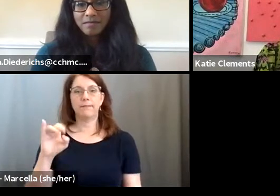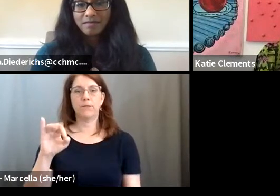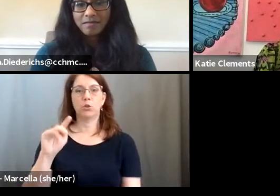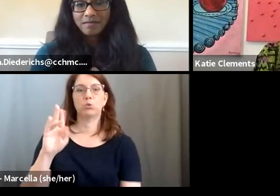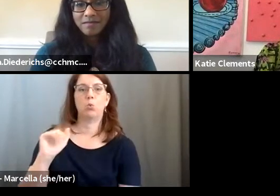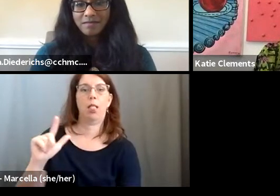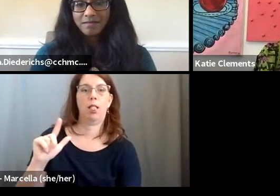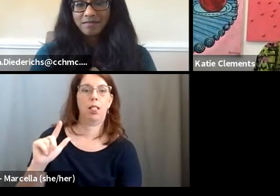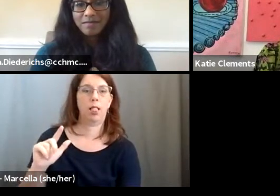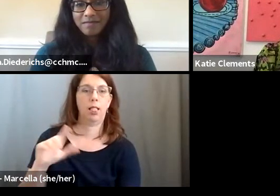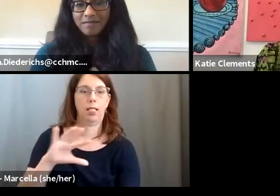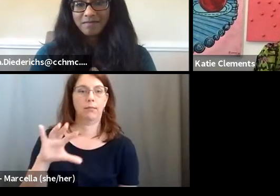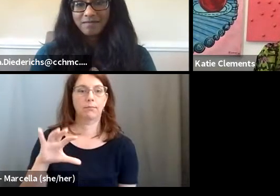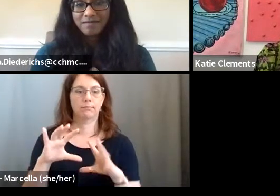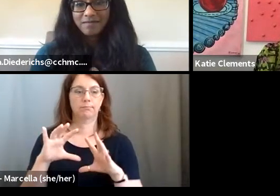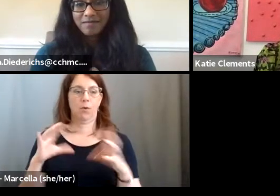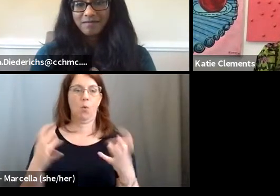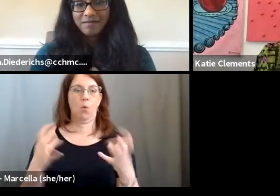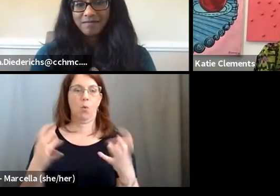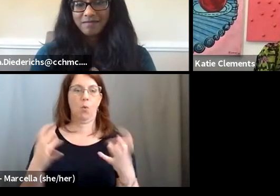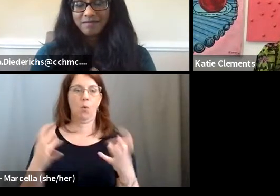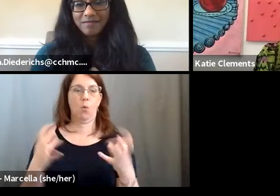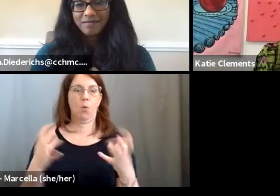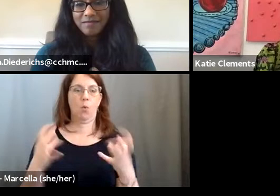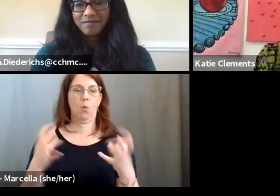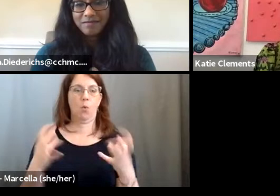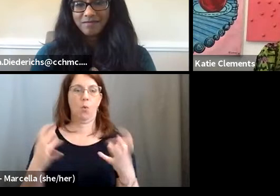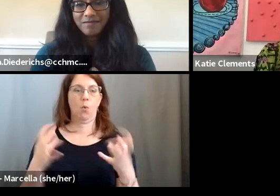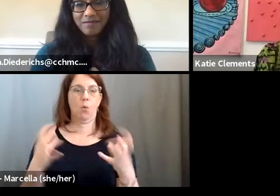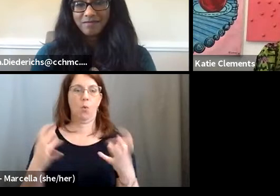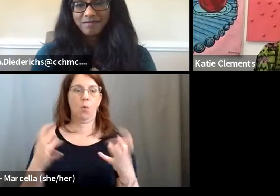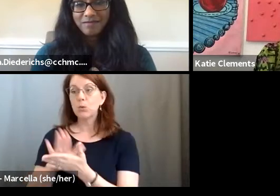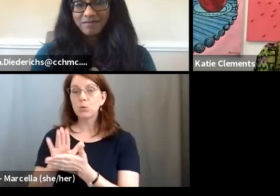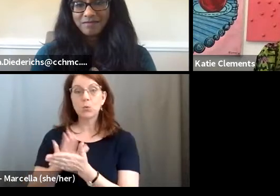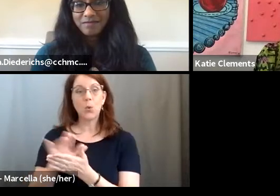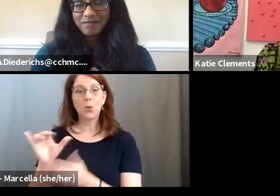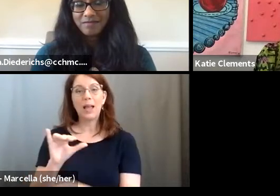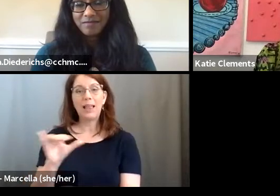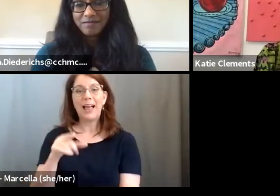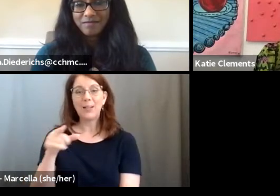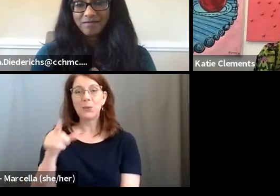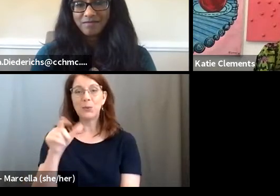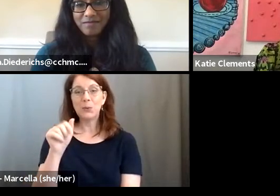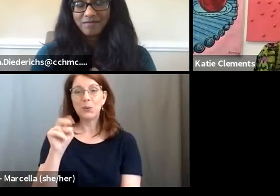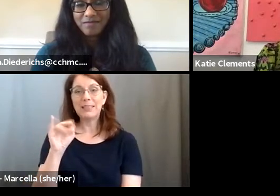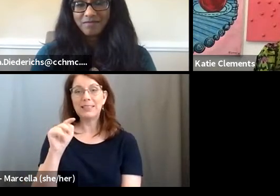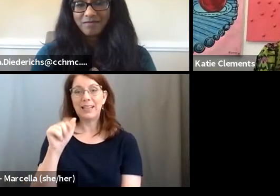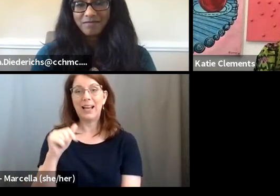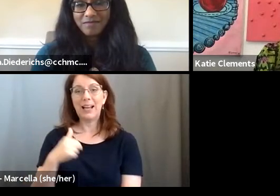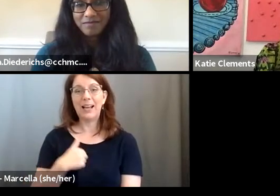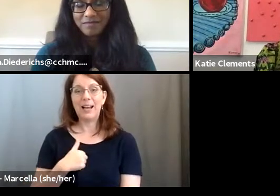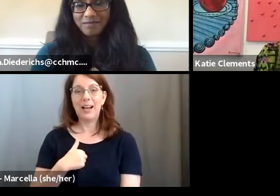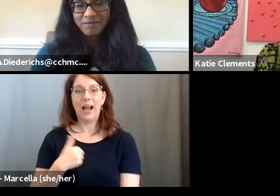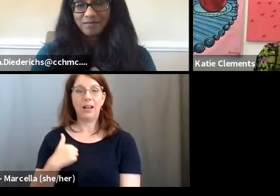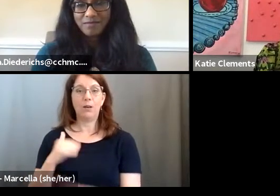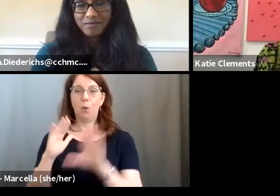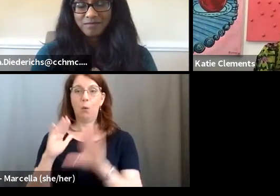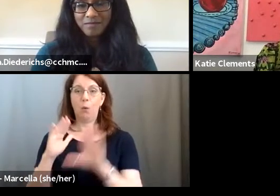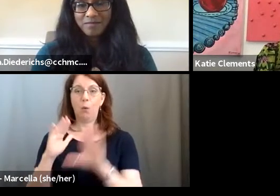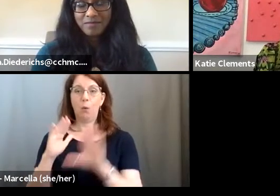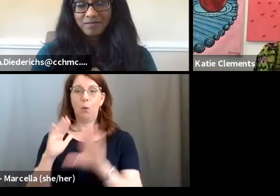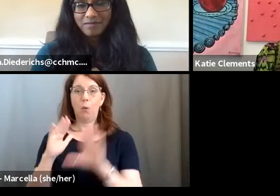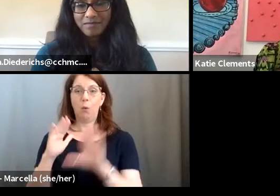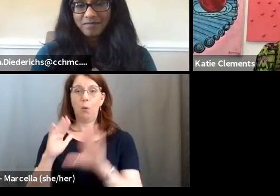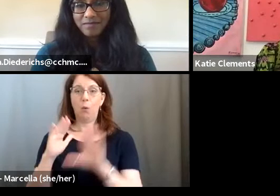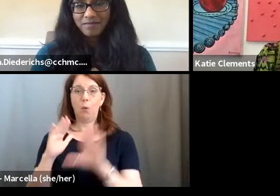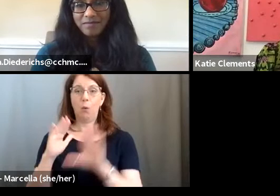I ended up after school a lot like you, Anita. I had a wonderful faculty